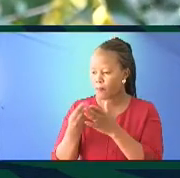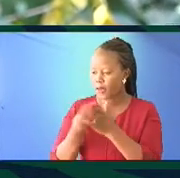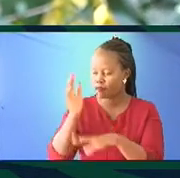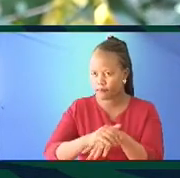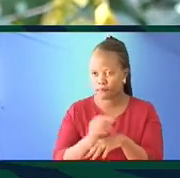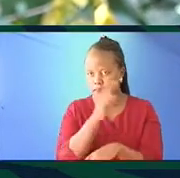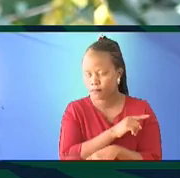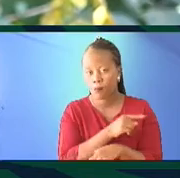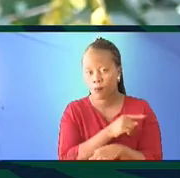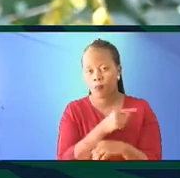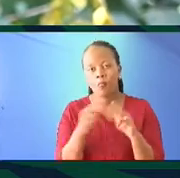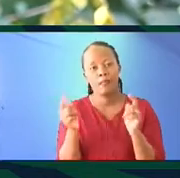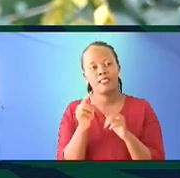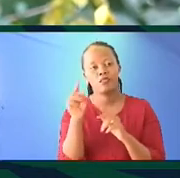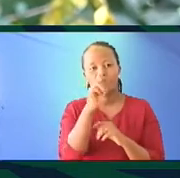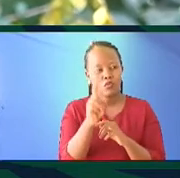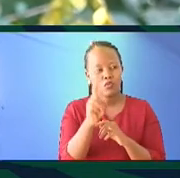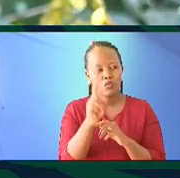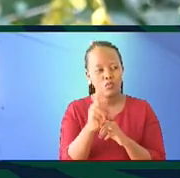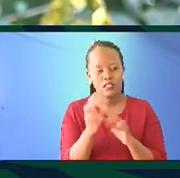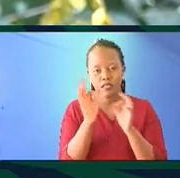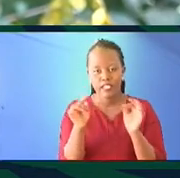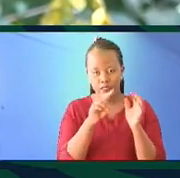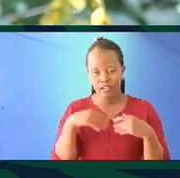but have we invested culturally?